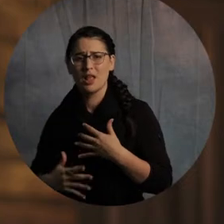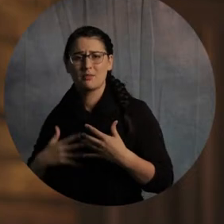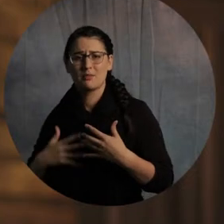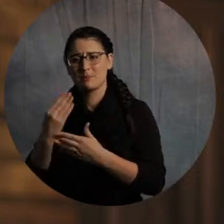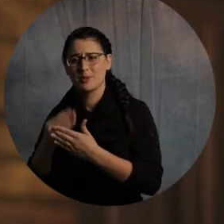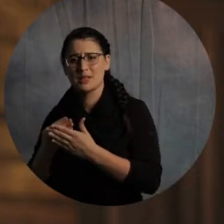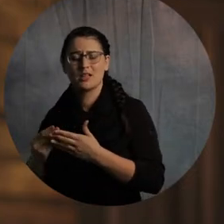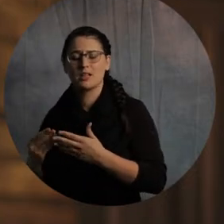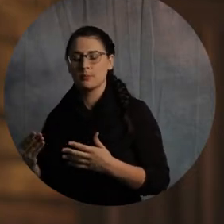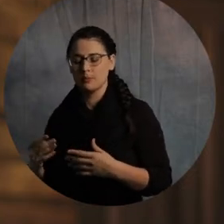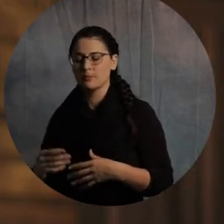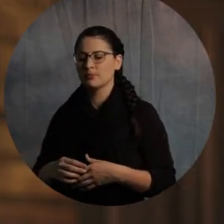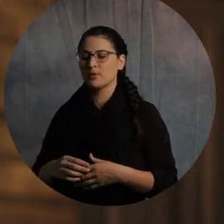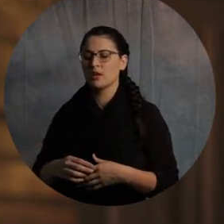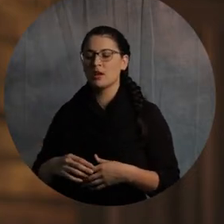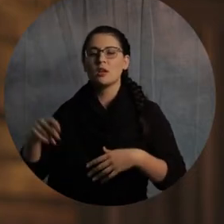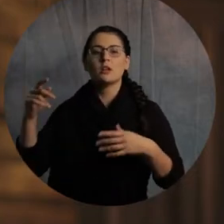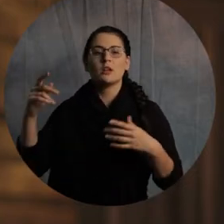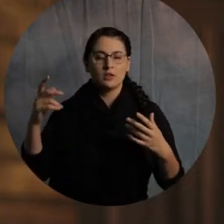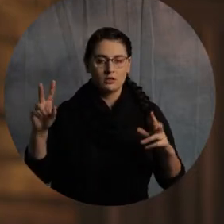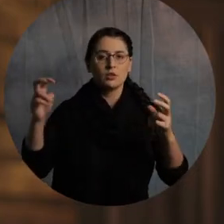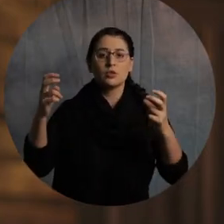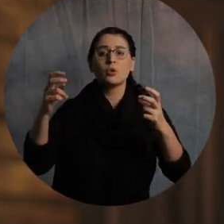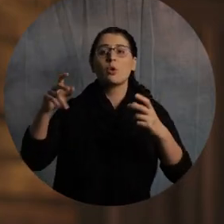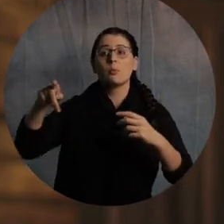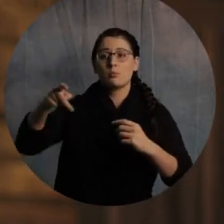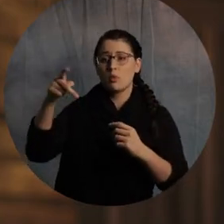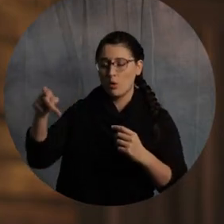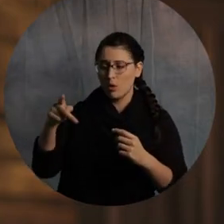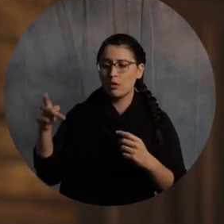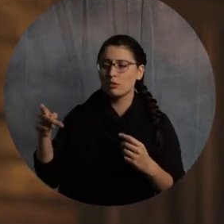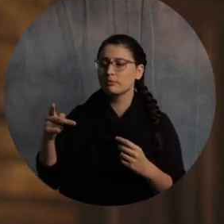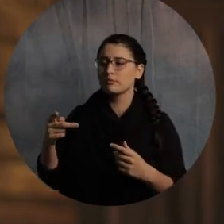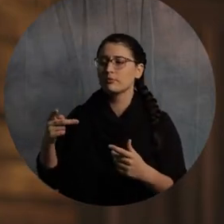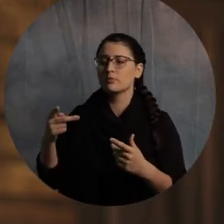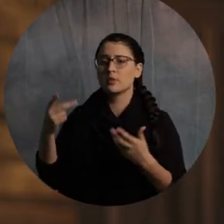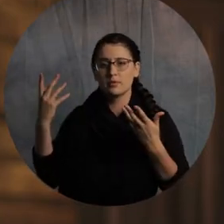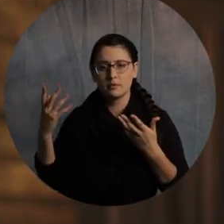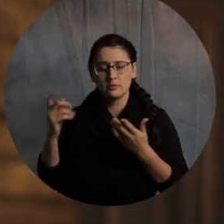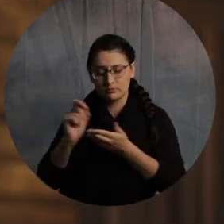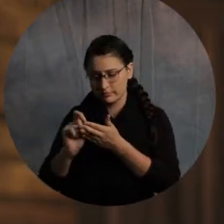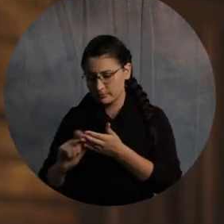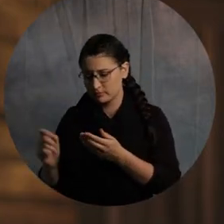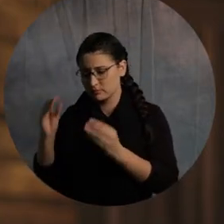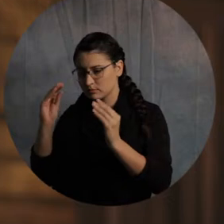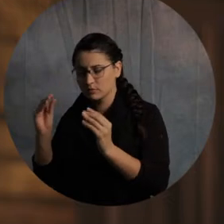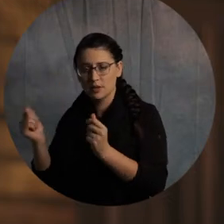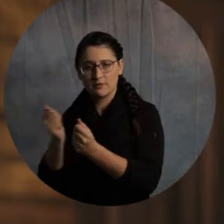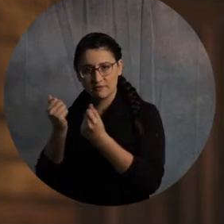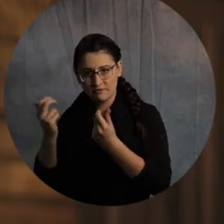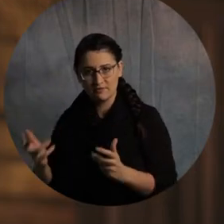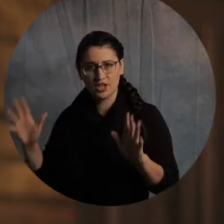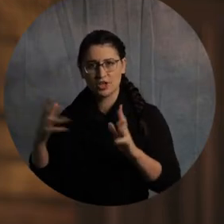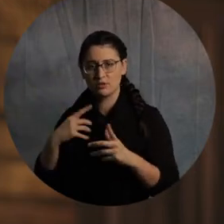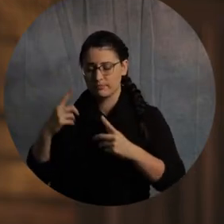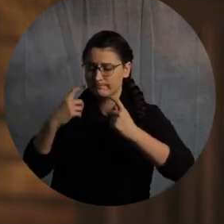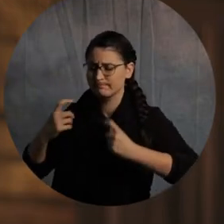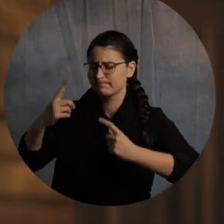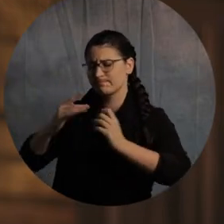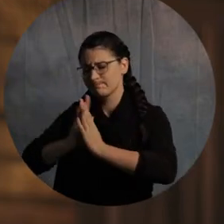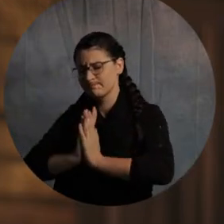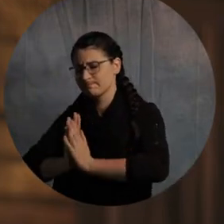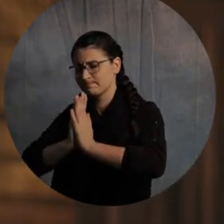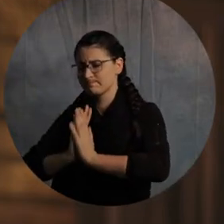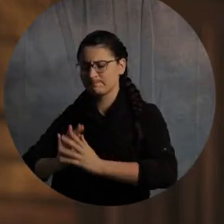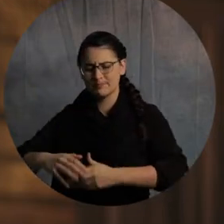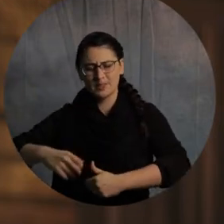prayed with them all, and there was much weeping on the part of all. They embraced Paul and